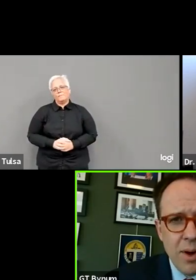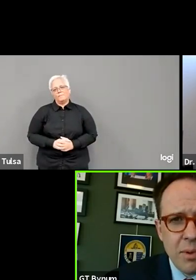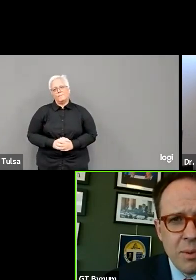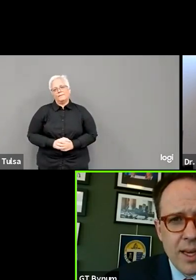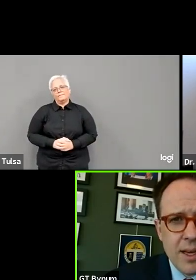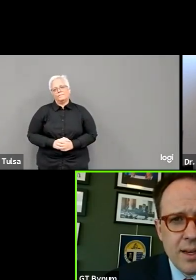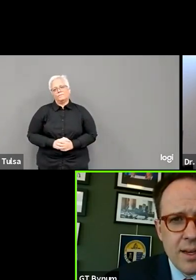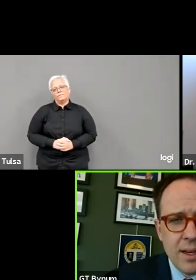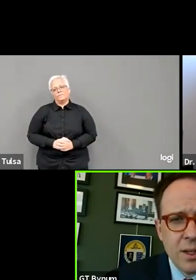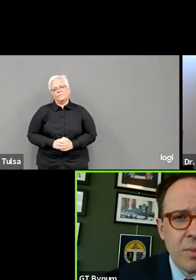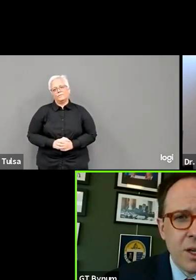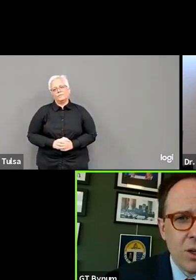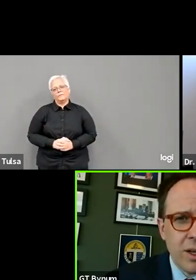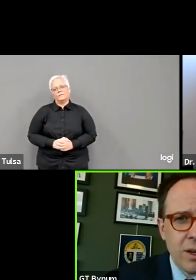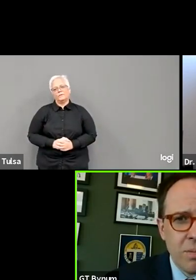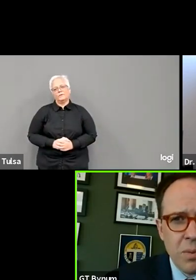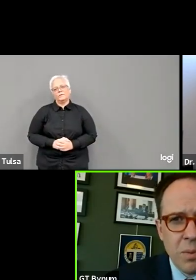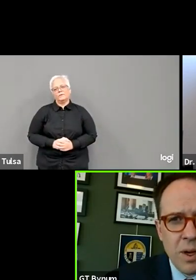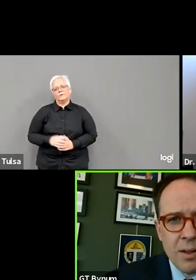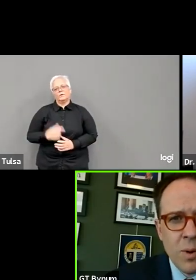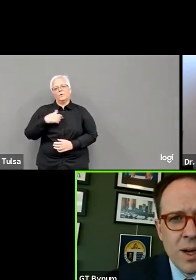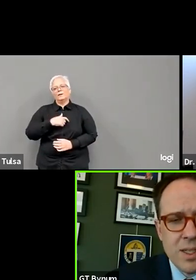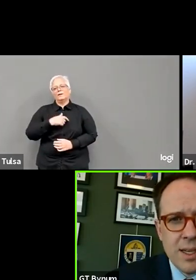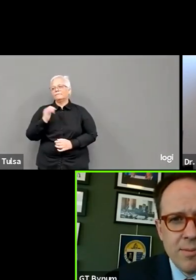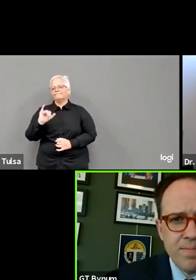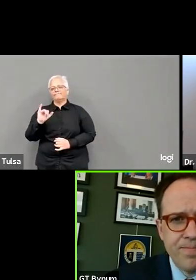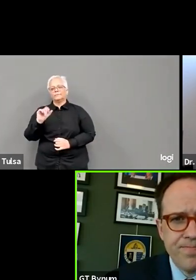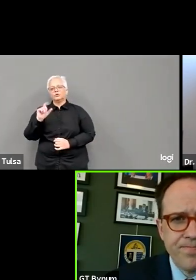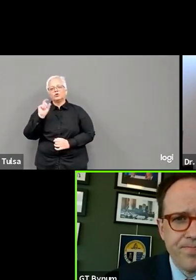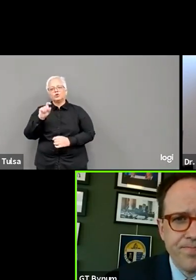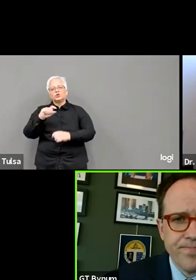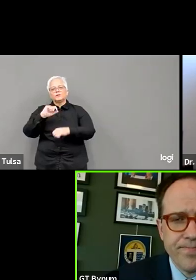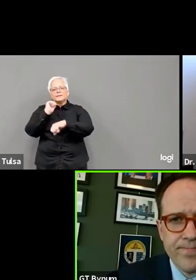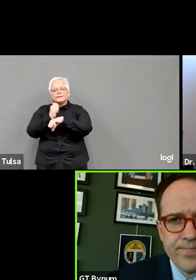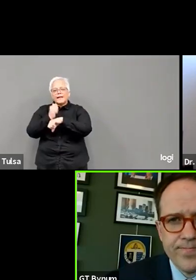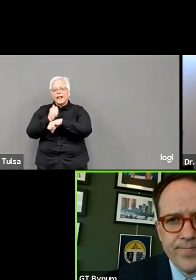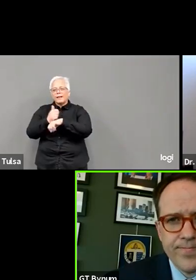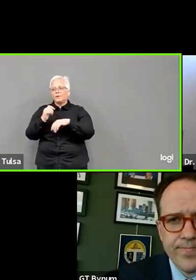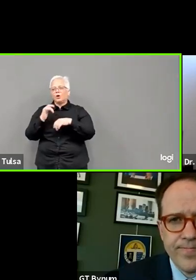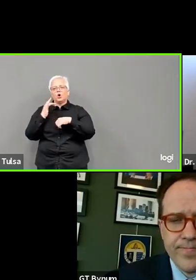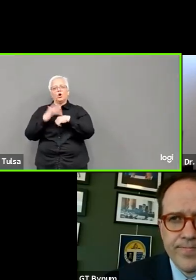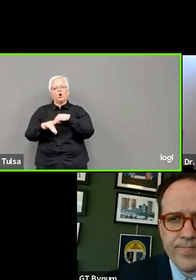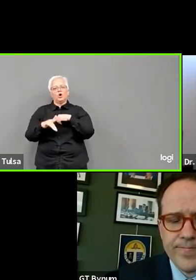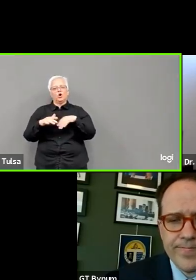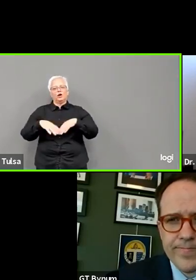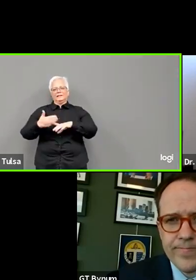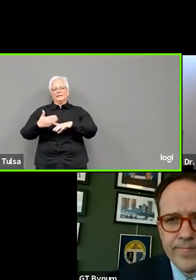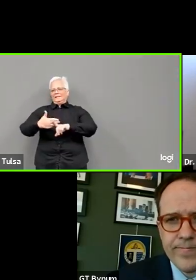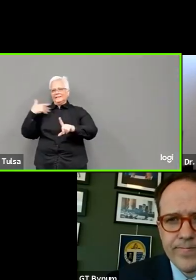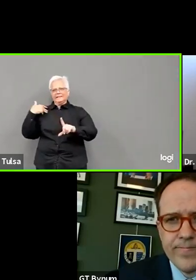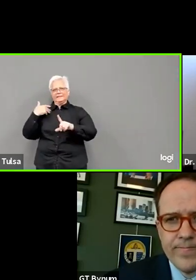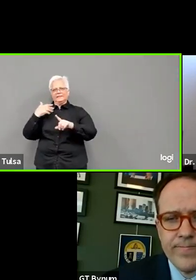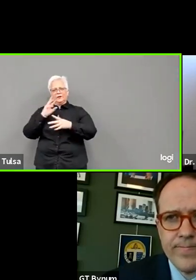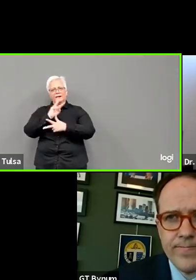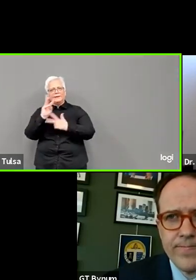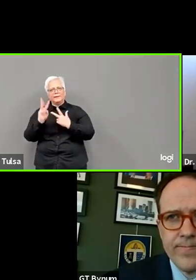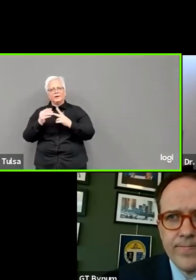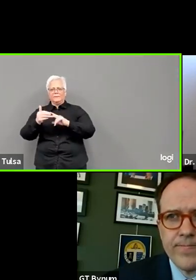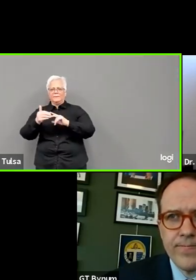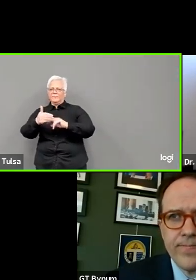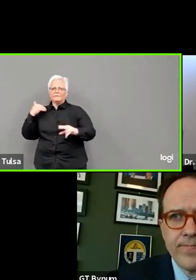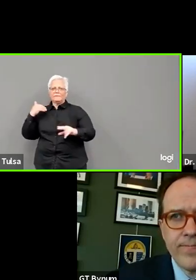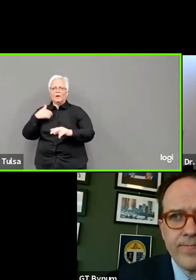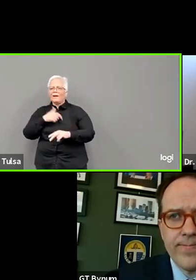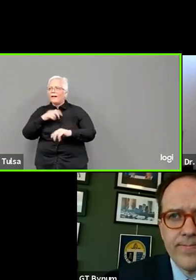probably a little bit earlier than we otherwise did. Thank you, Mayor. Next question is for Dr. Dart